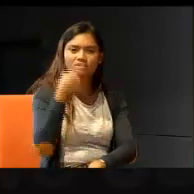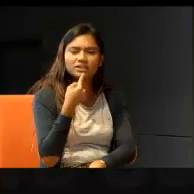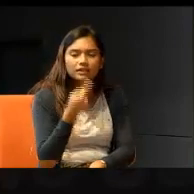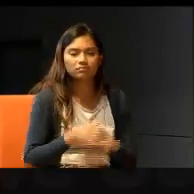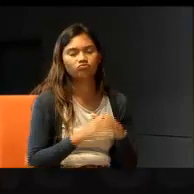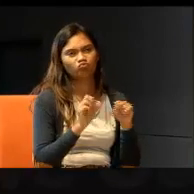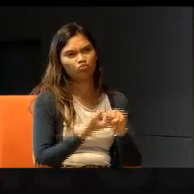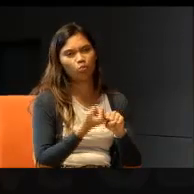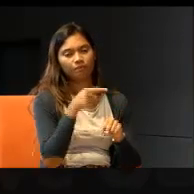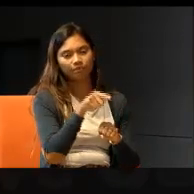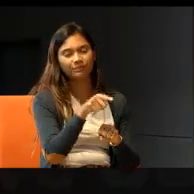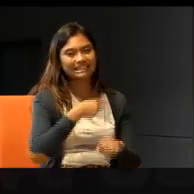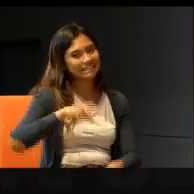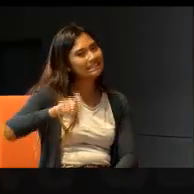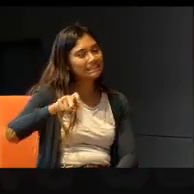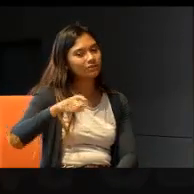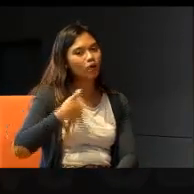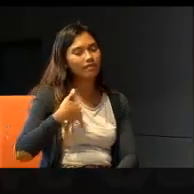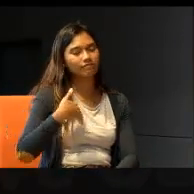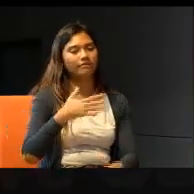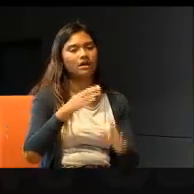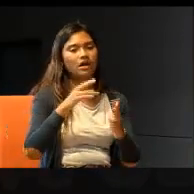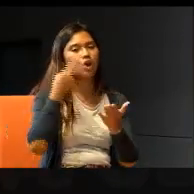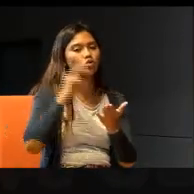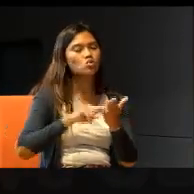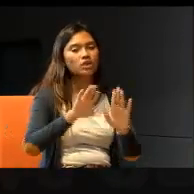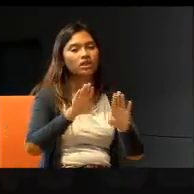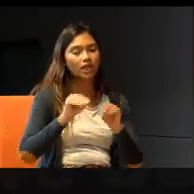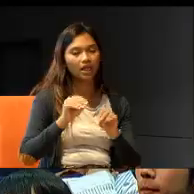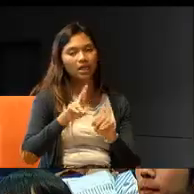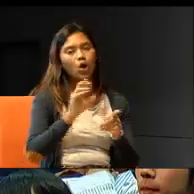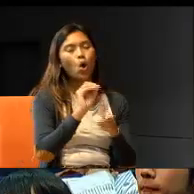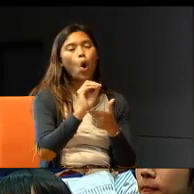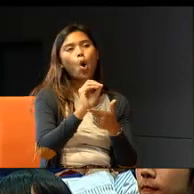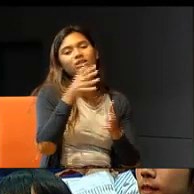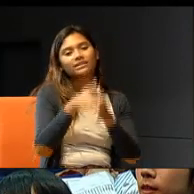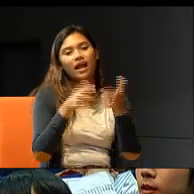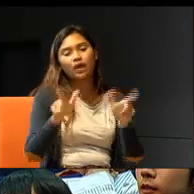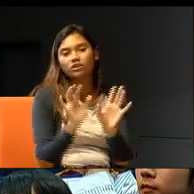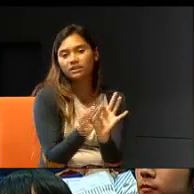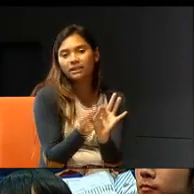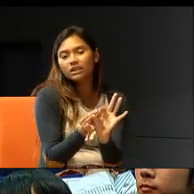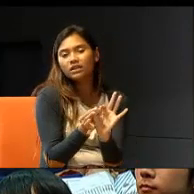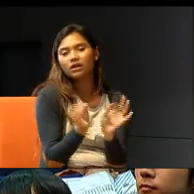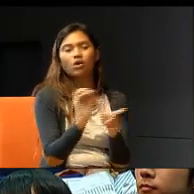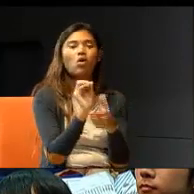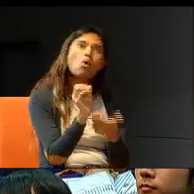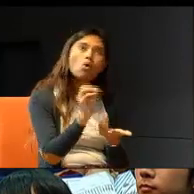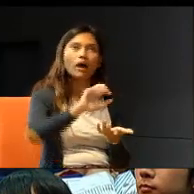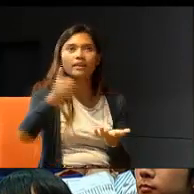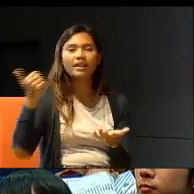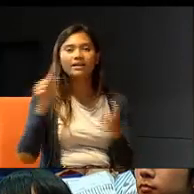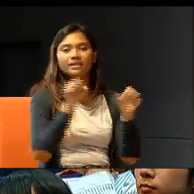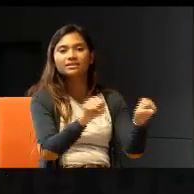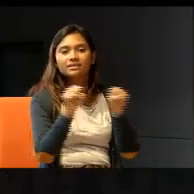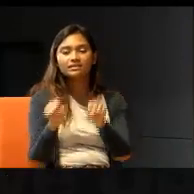So, there's a need, for them to have, note takers, or sign language interpreters, or even, other systems